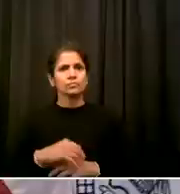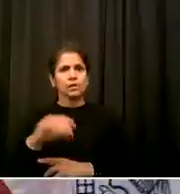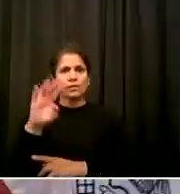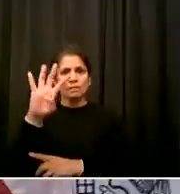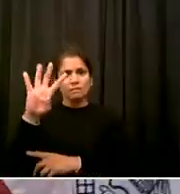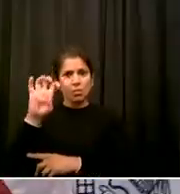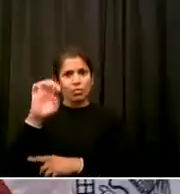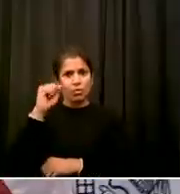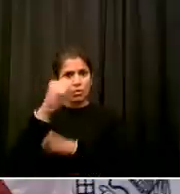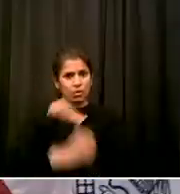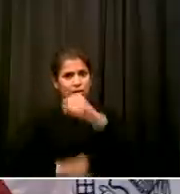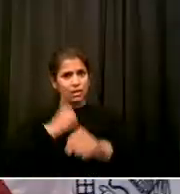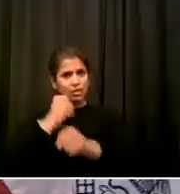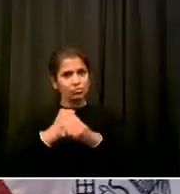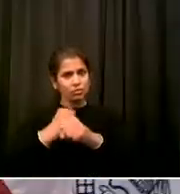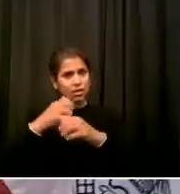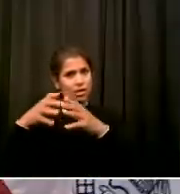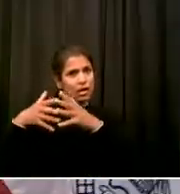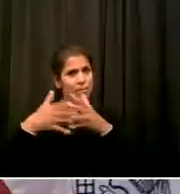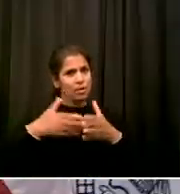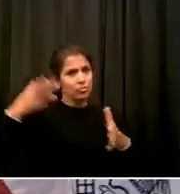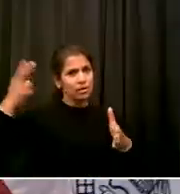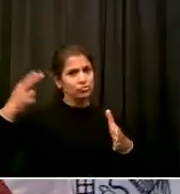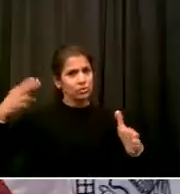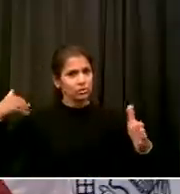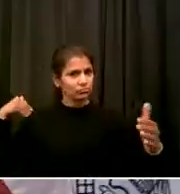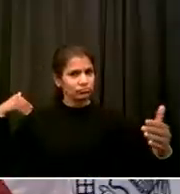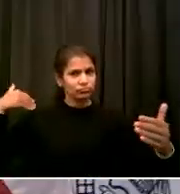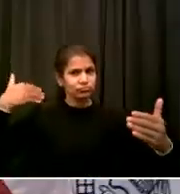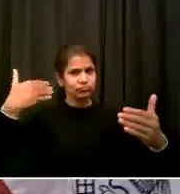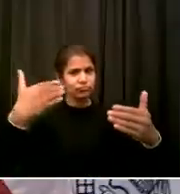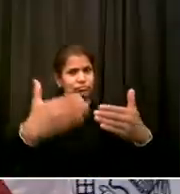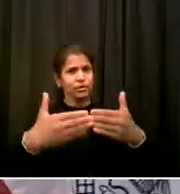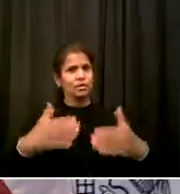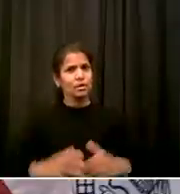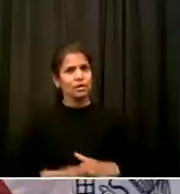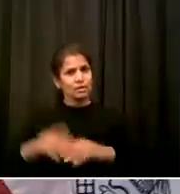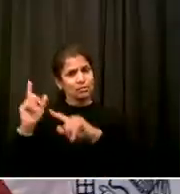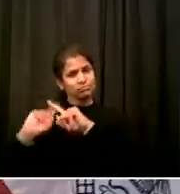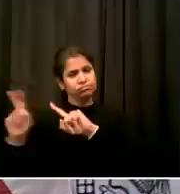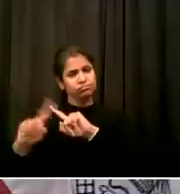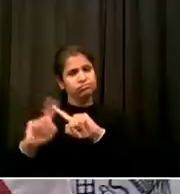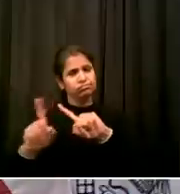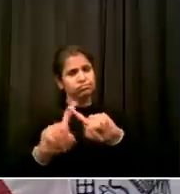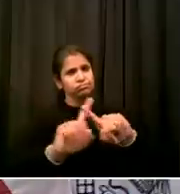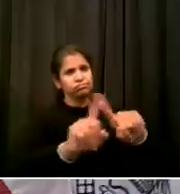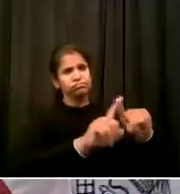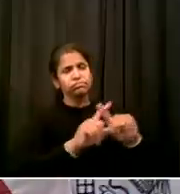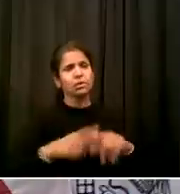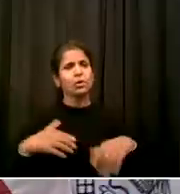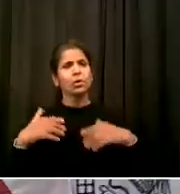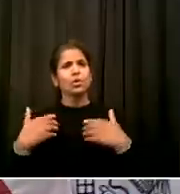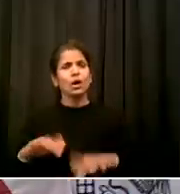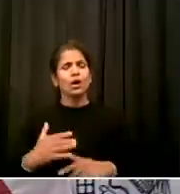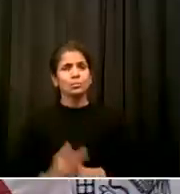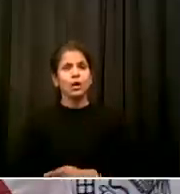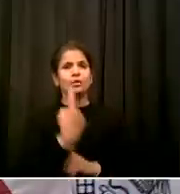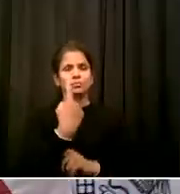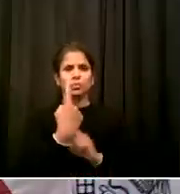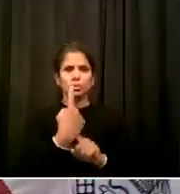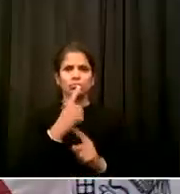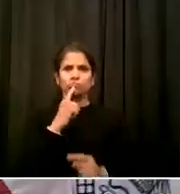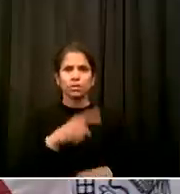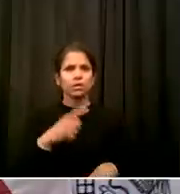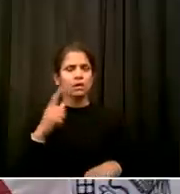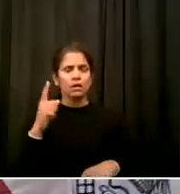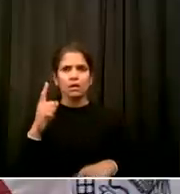simple thing many many stories but one simple truth for 400 years one group of Americans